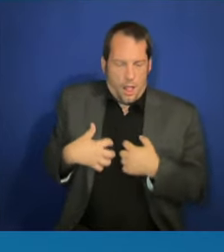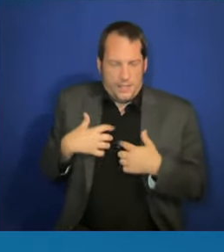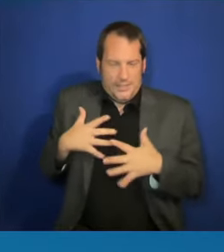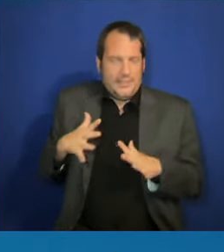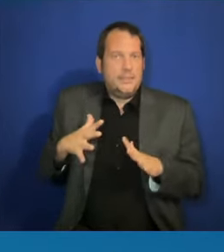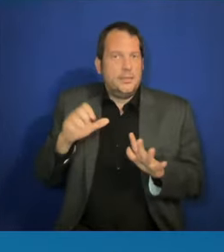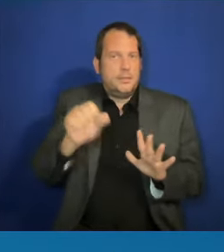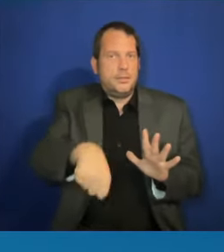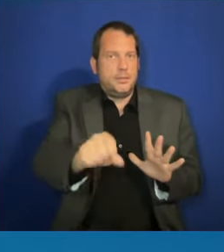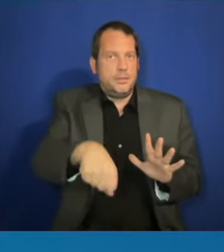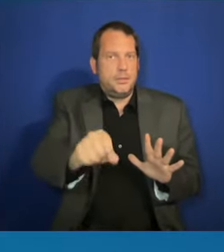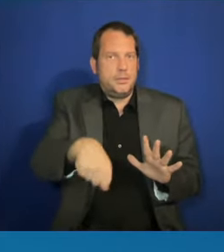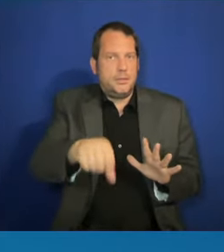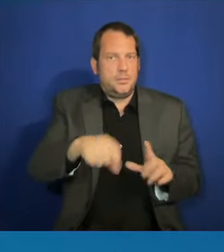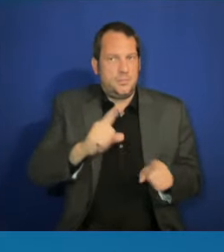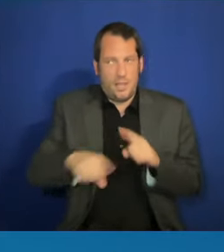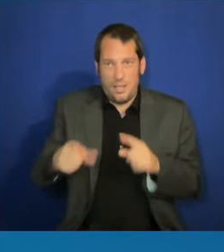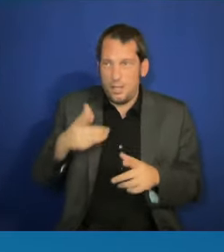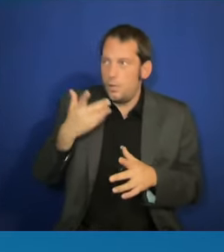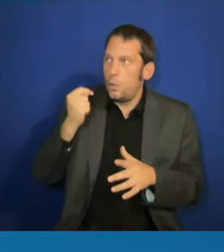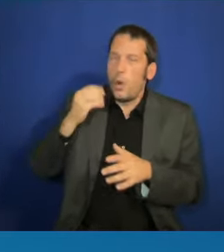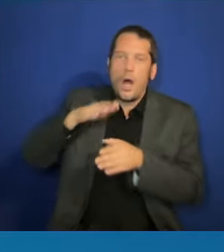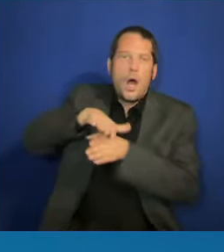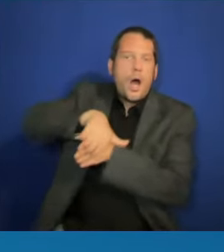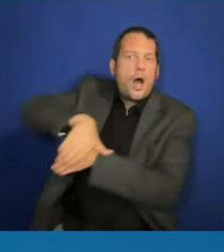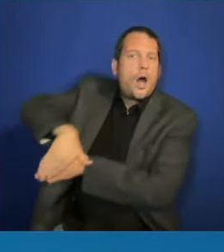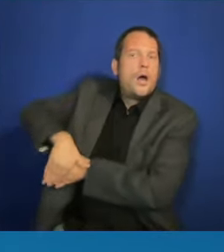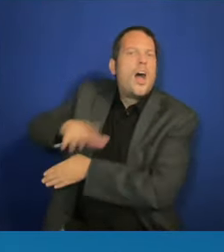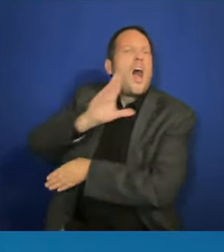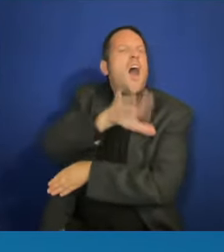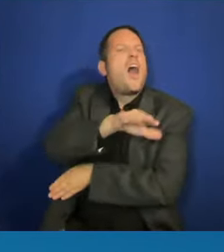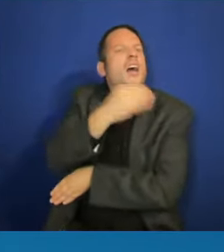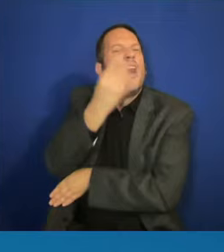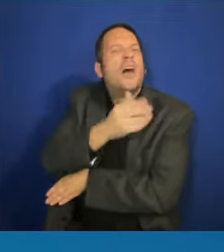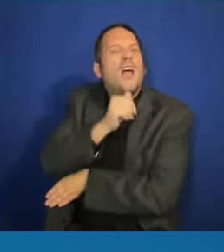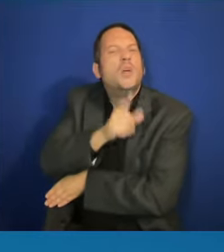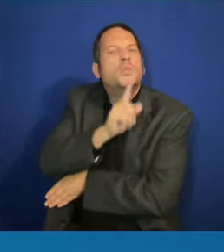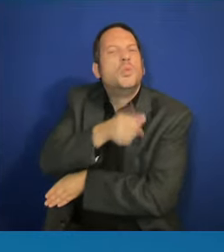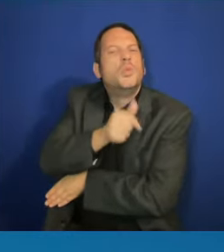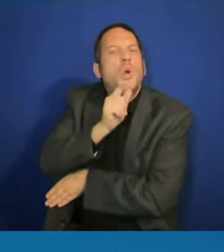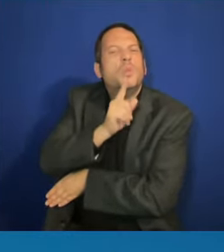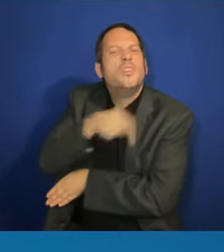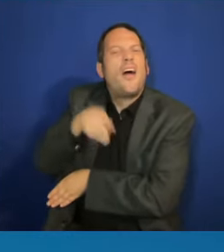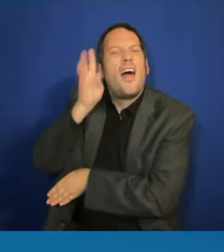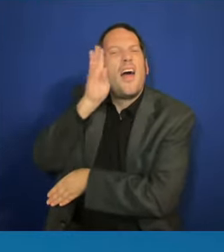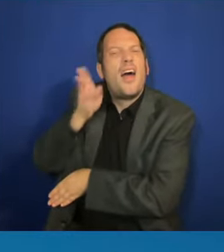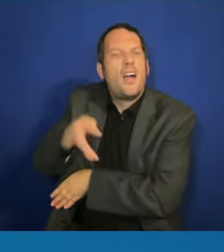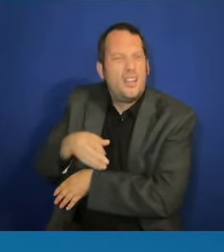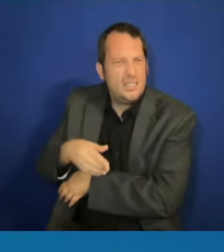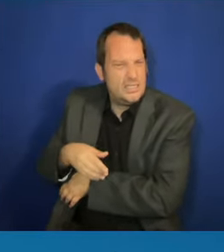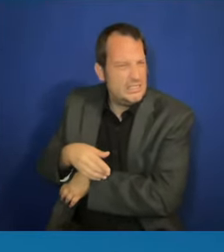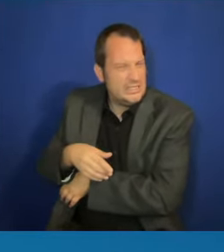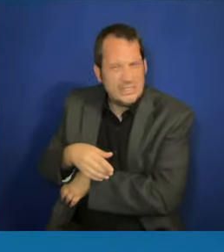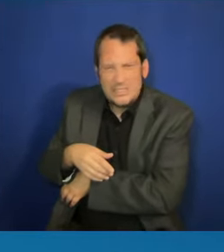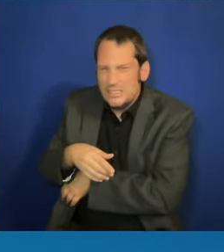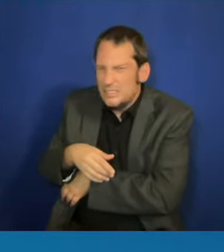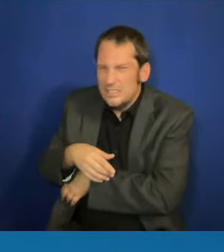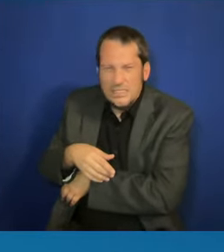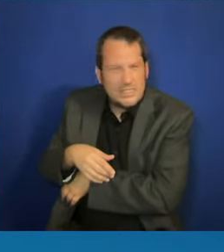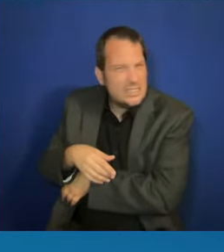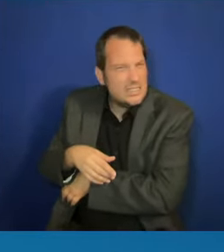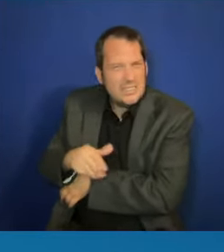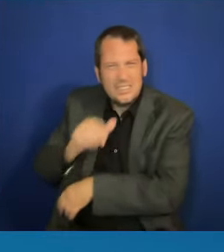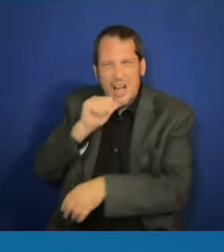guided by falsehood, which is never productive, right? So that is about teaching America's full history in terms of